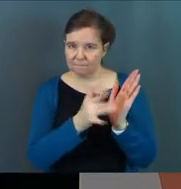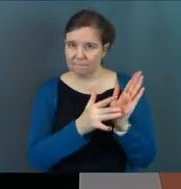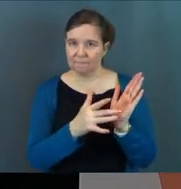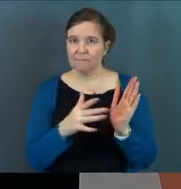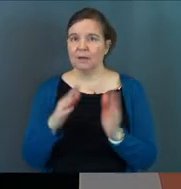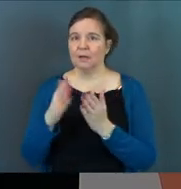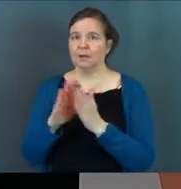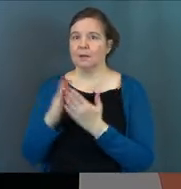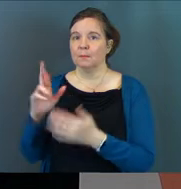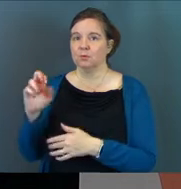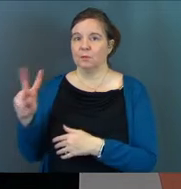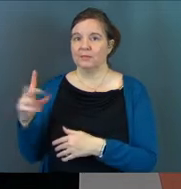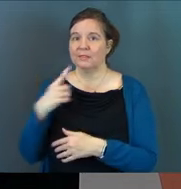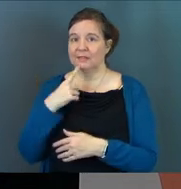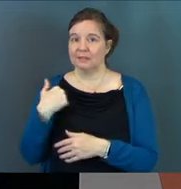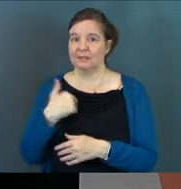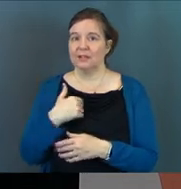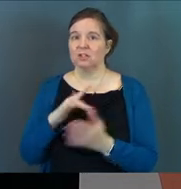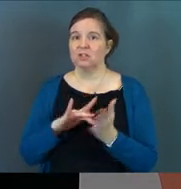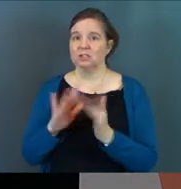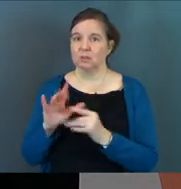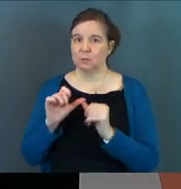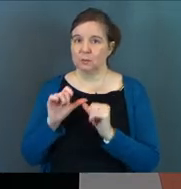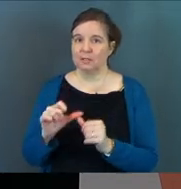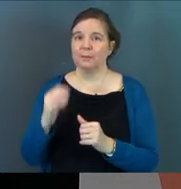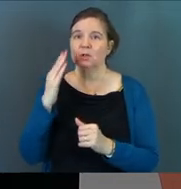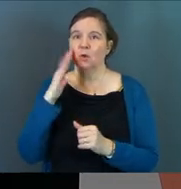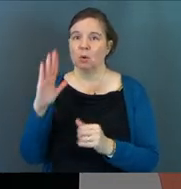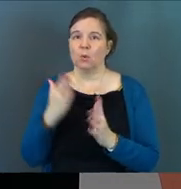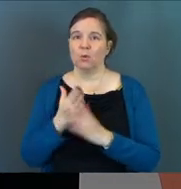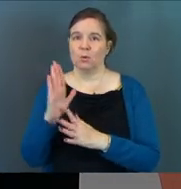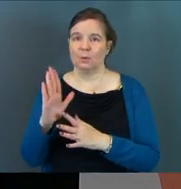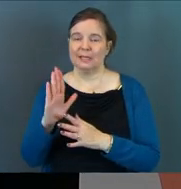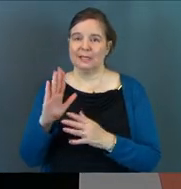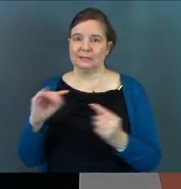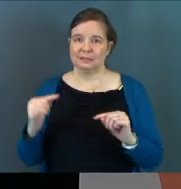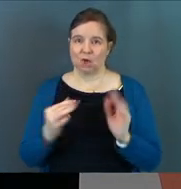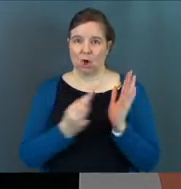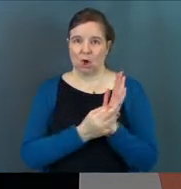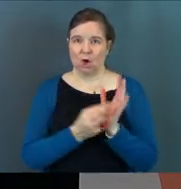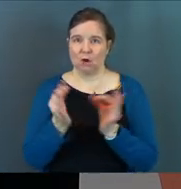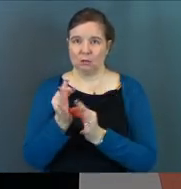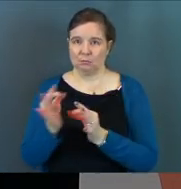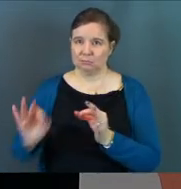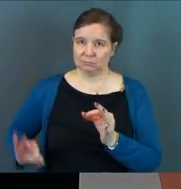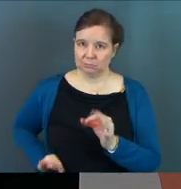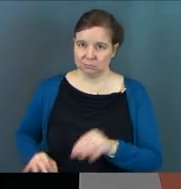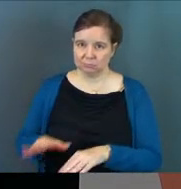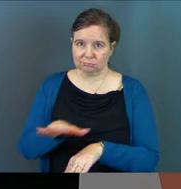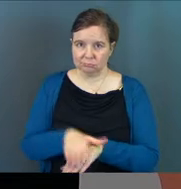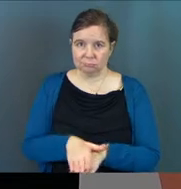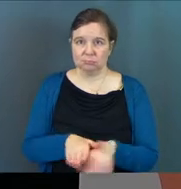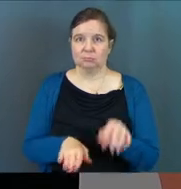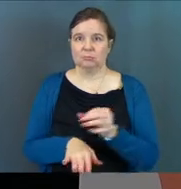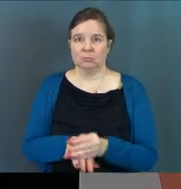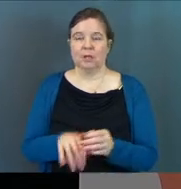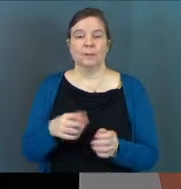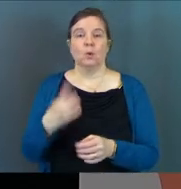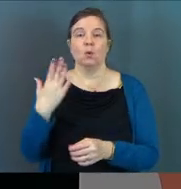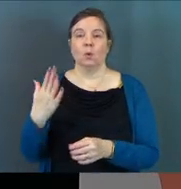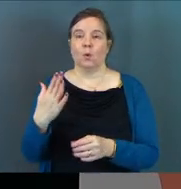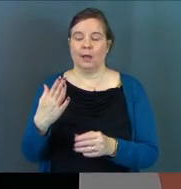The book of Revelation tells us that Jesus will continue to be known by his scars throughout all eternity. It will be his one